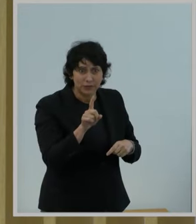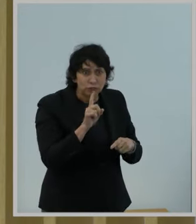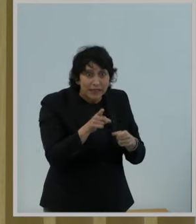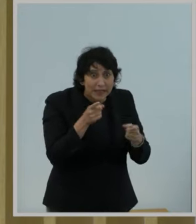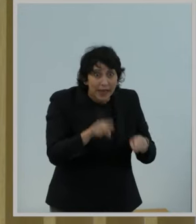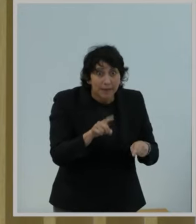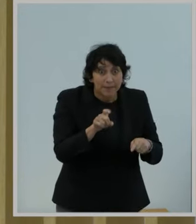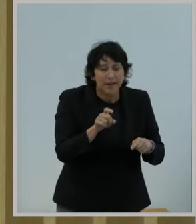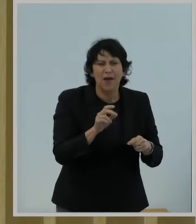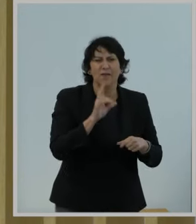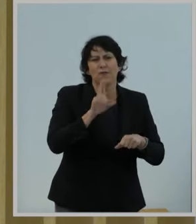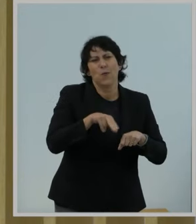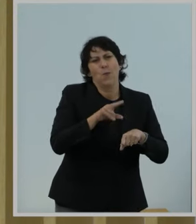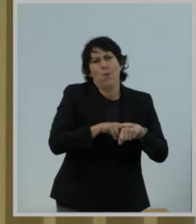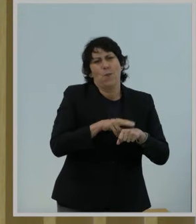not.